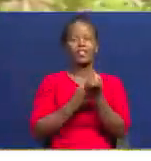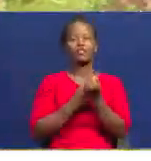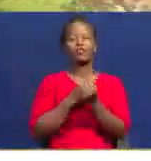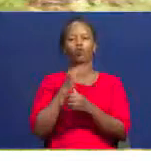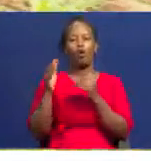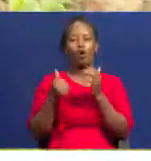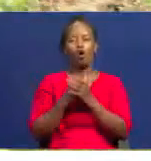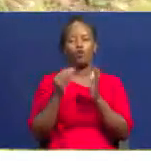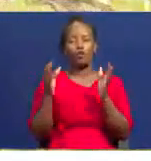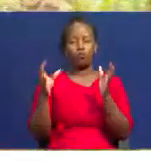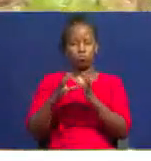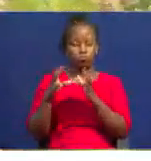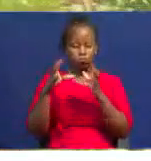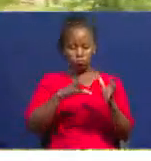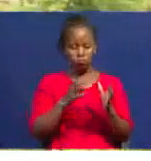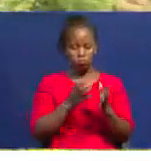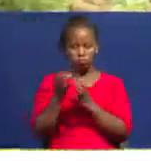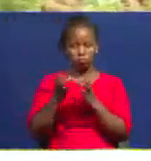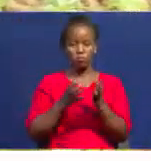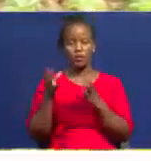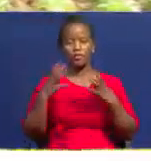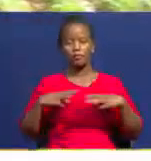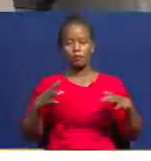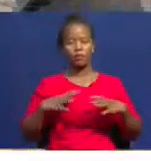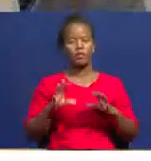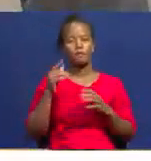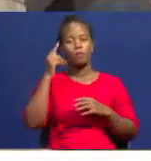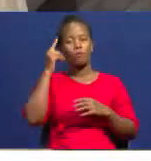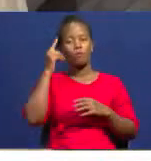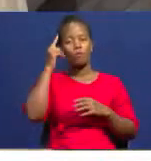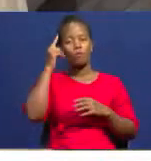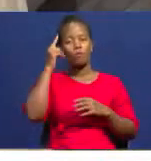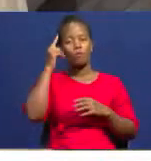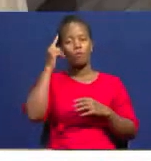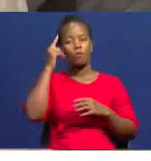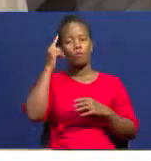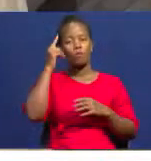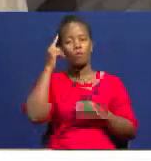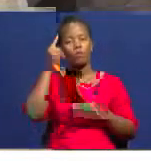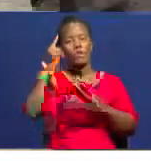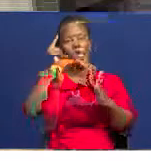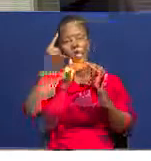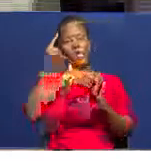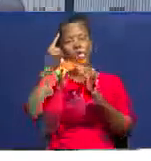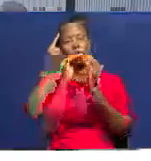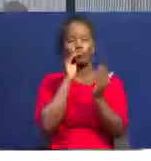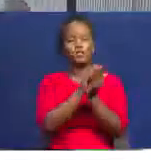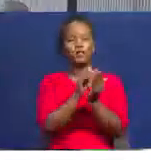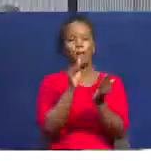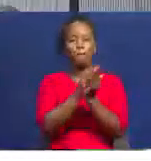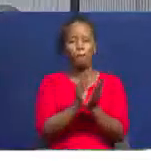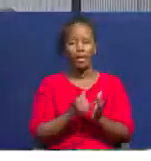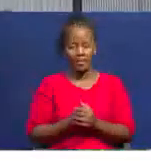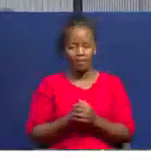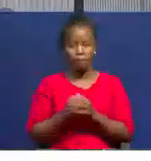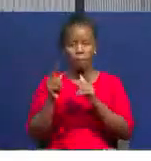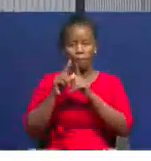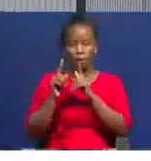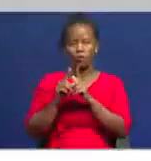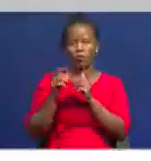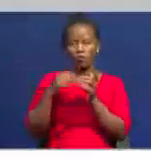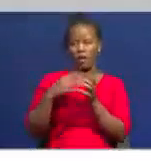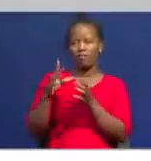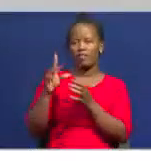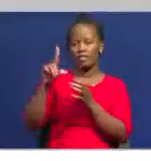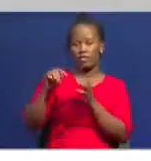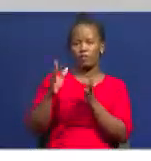-processors and agri-preneurs for impact investments offered. In addition to affordable and accessible finance